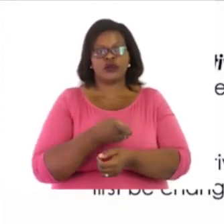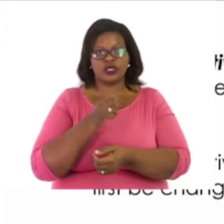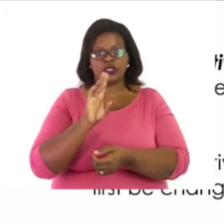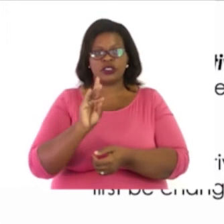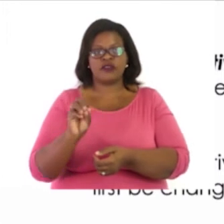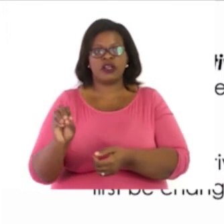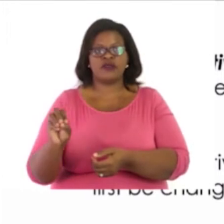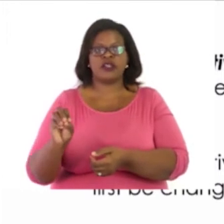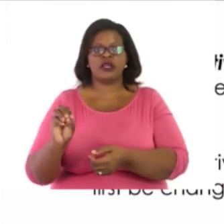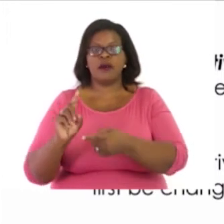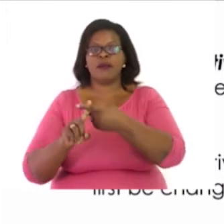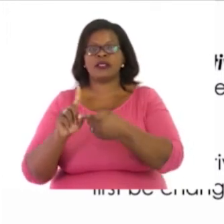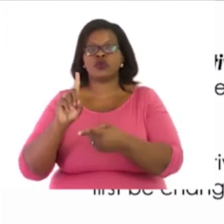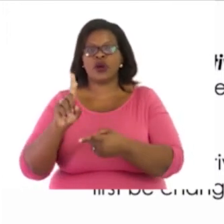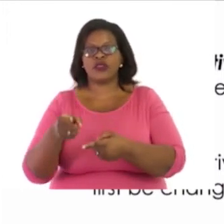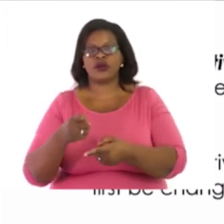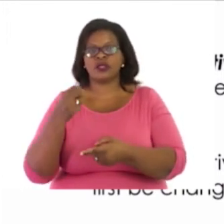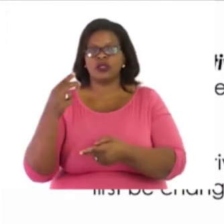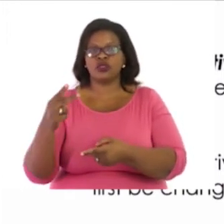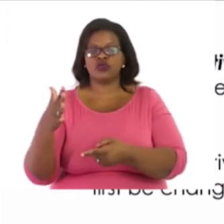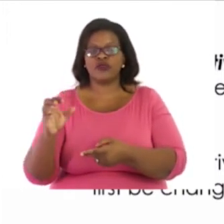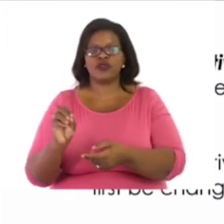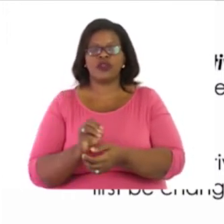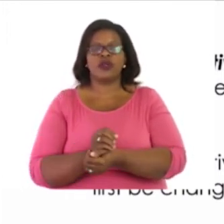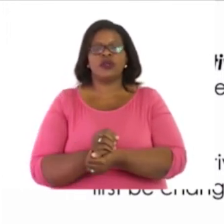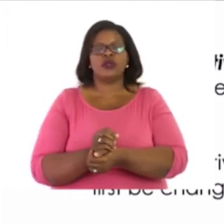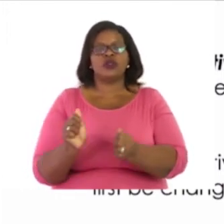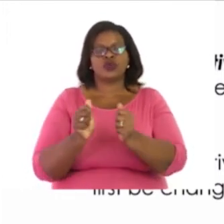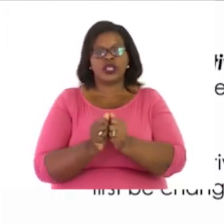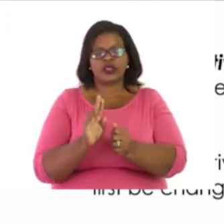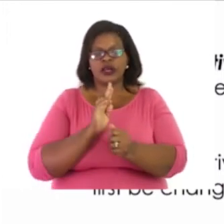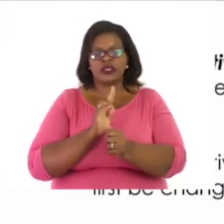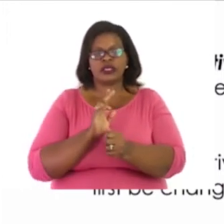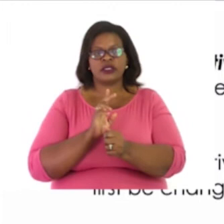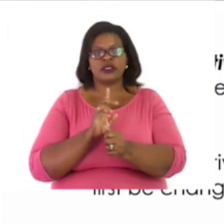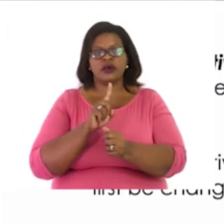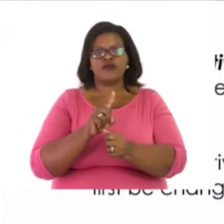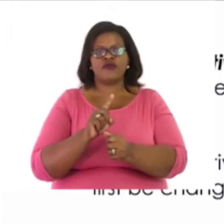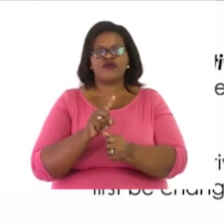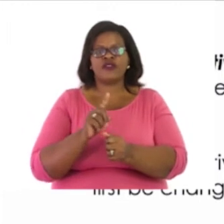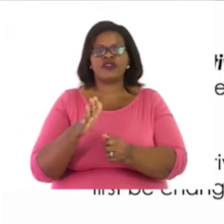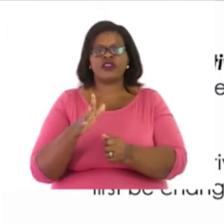plus 1,250 together, my answer is 15